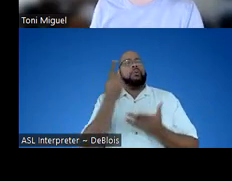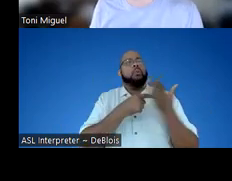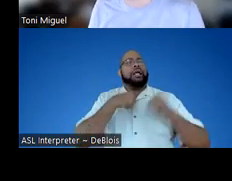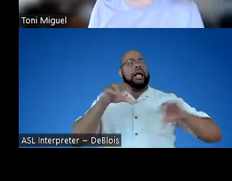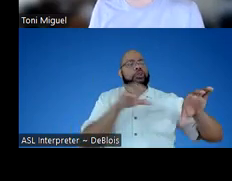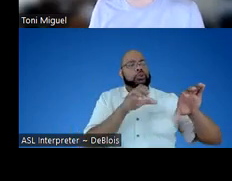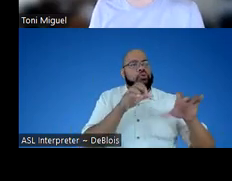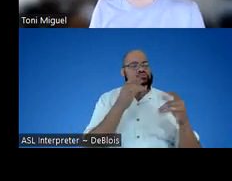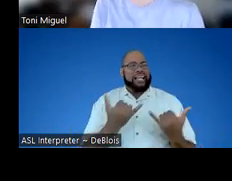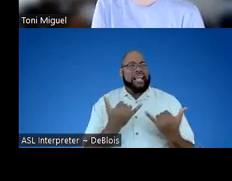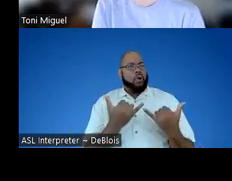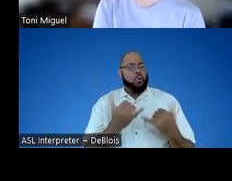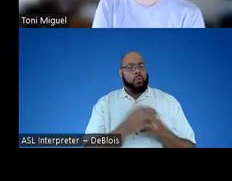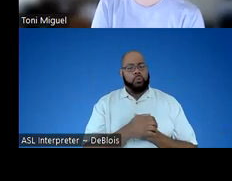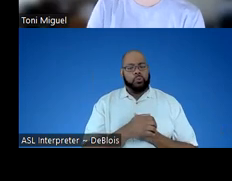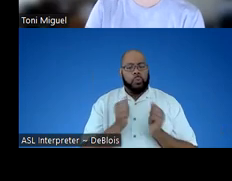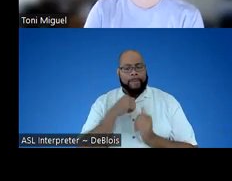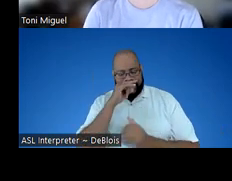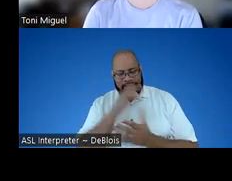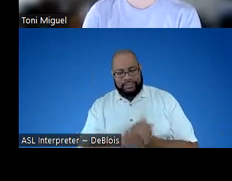I do right now with my kids?